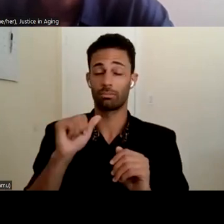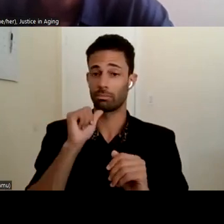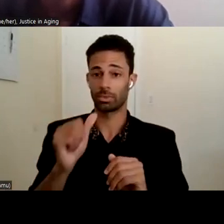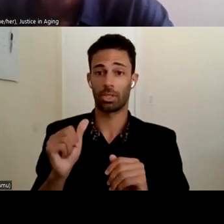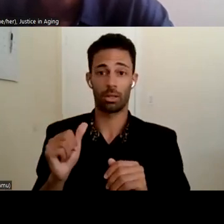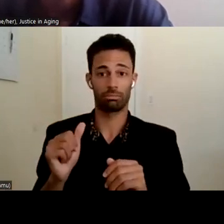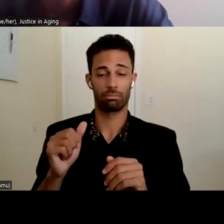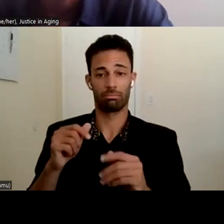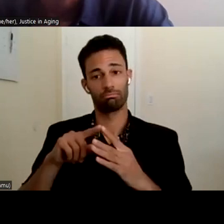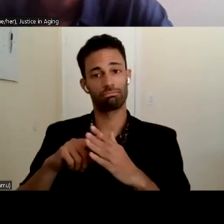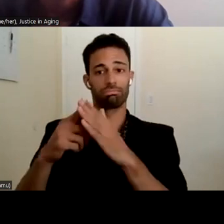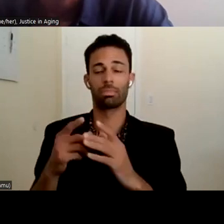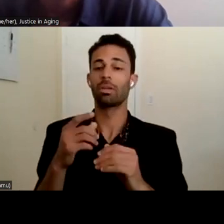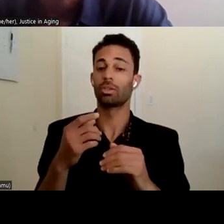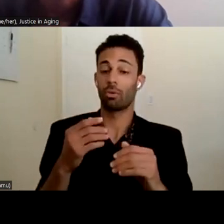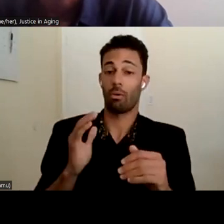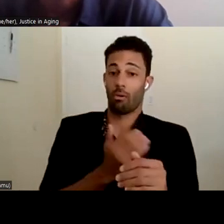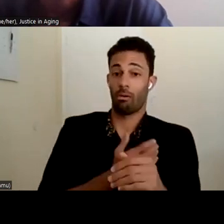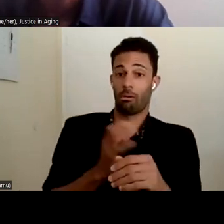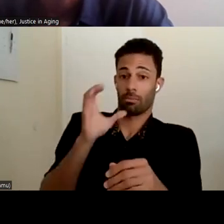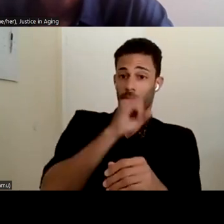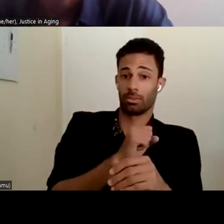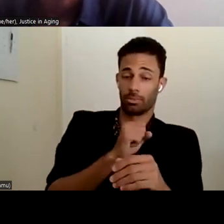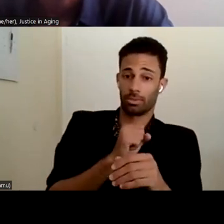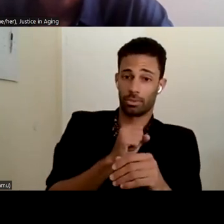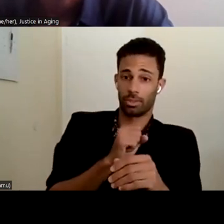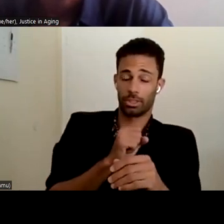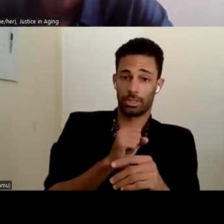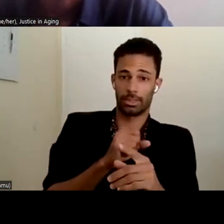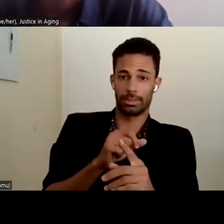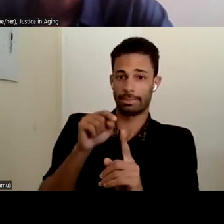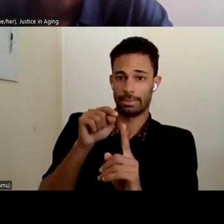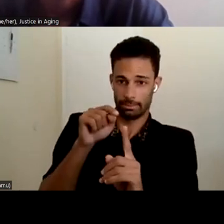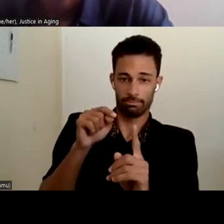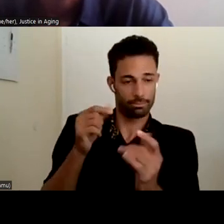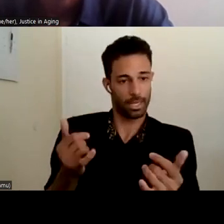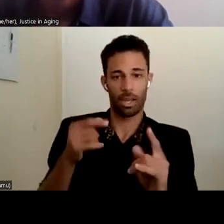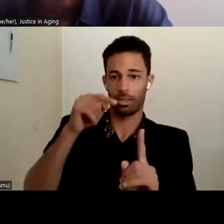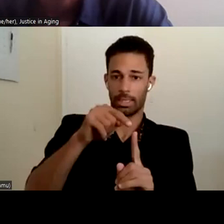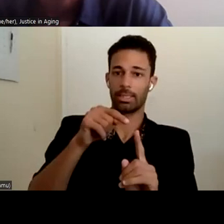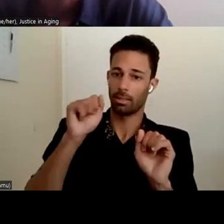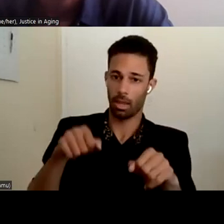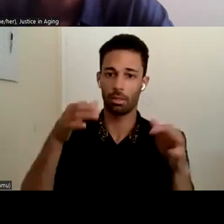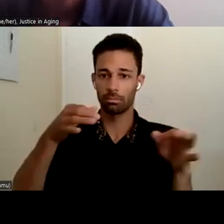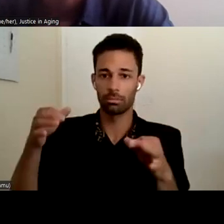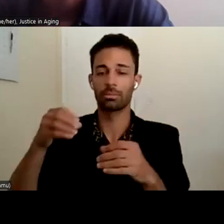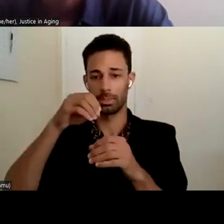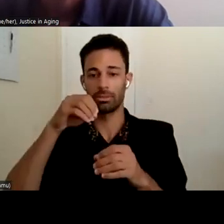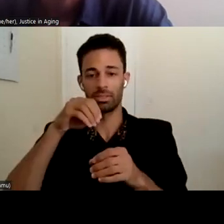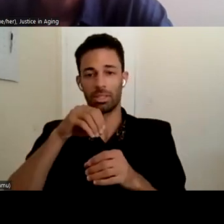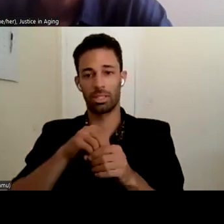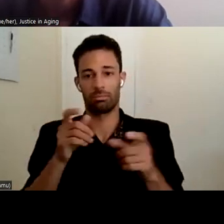And our presumption is that he is in, in charge and can make decisions. And so the goal is to really